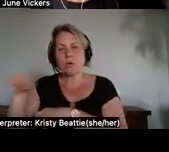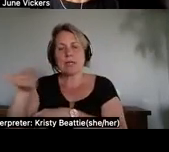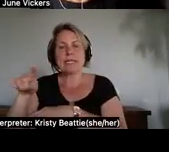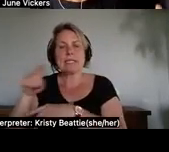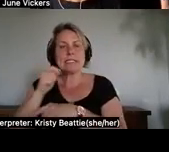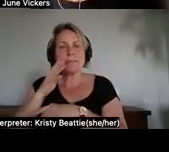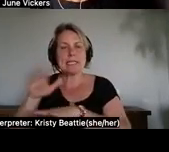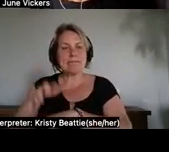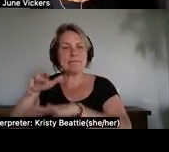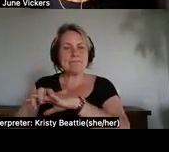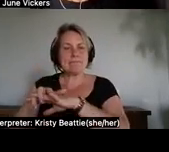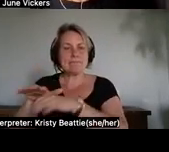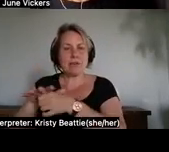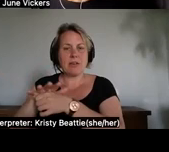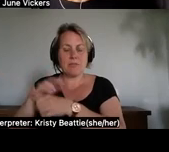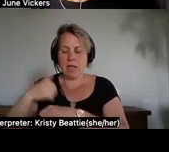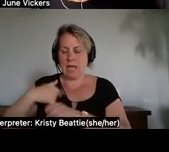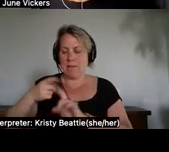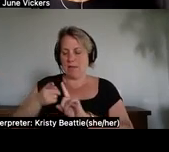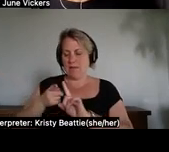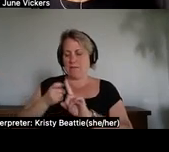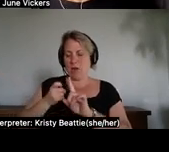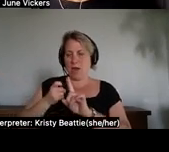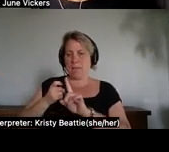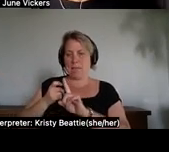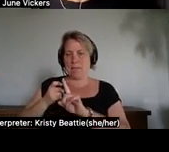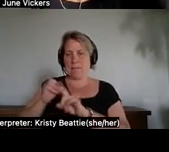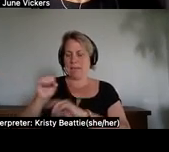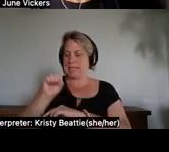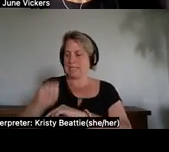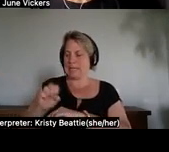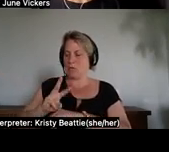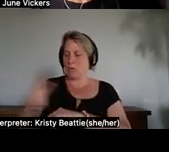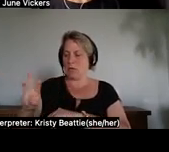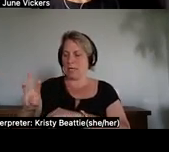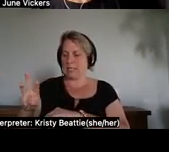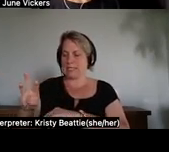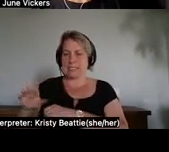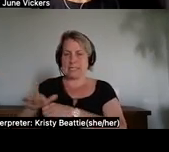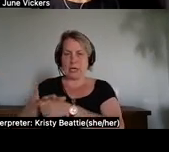and i'm from the coast from a village southwest of prince rupert